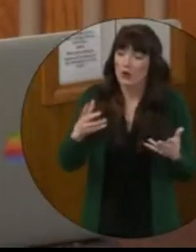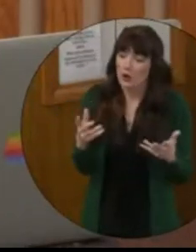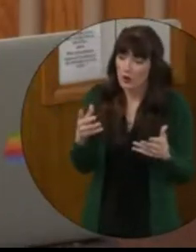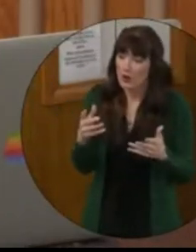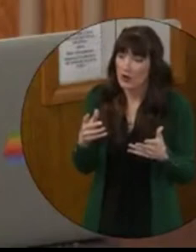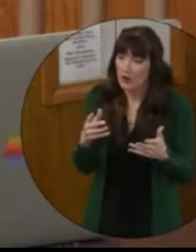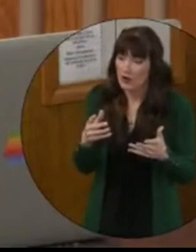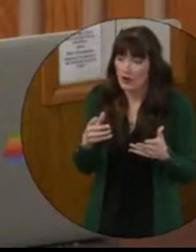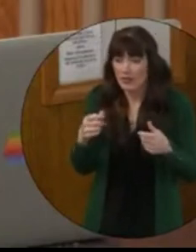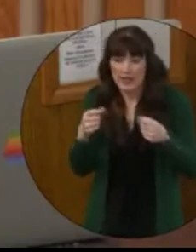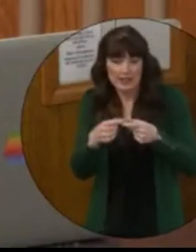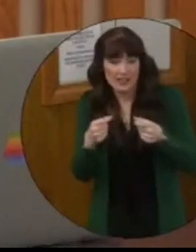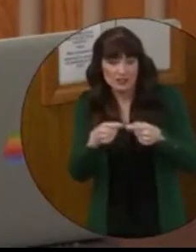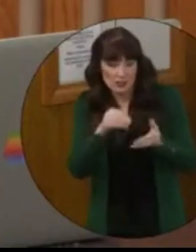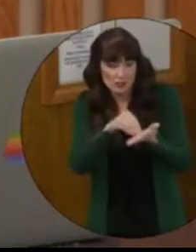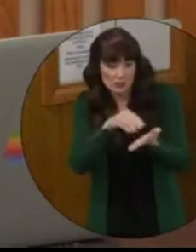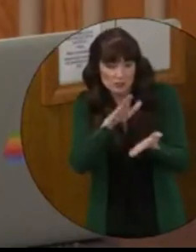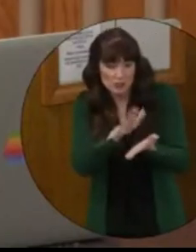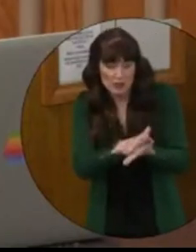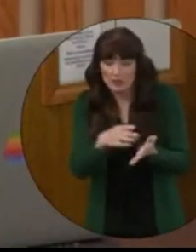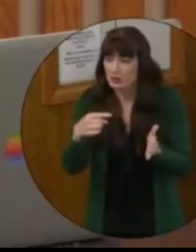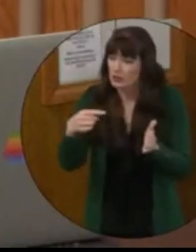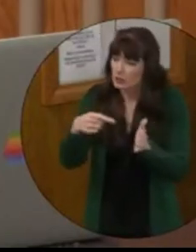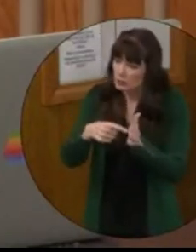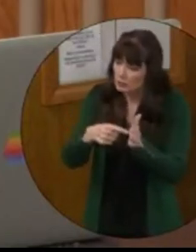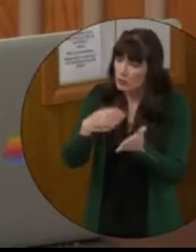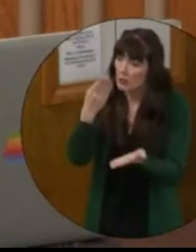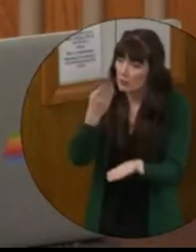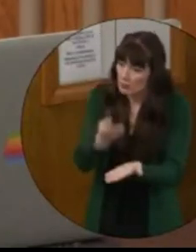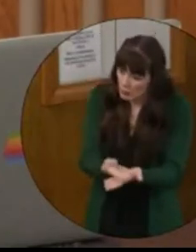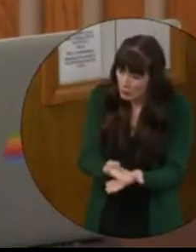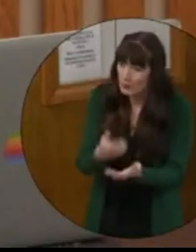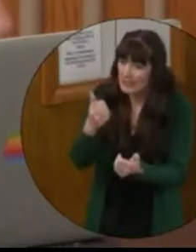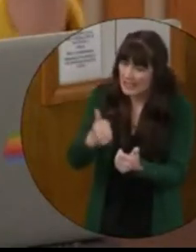records that prove absolutely every claim I'm making.